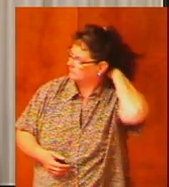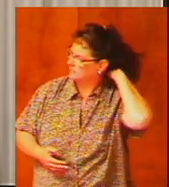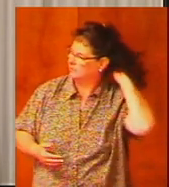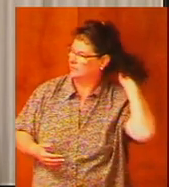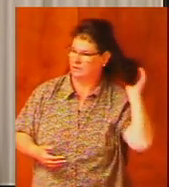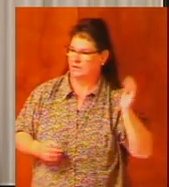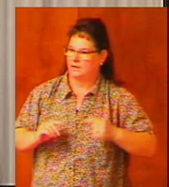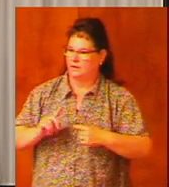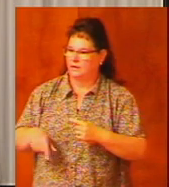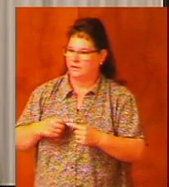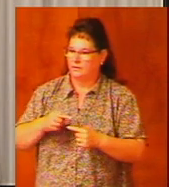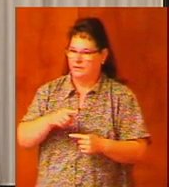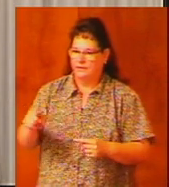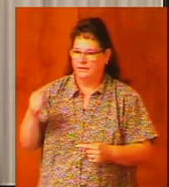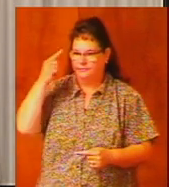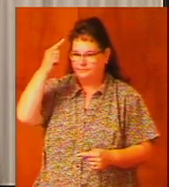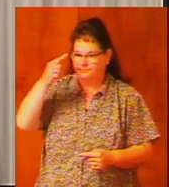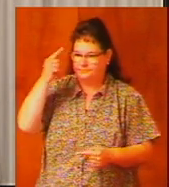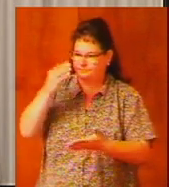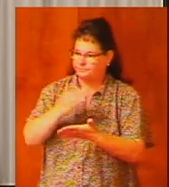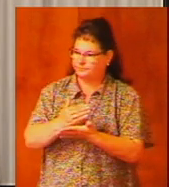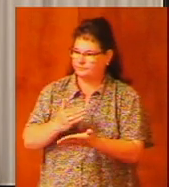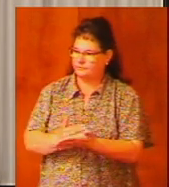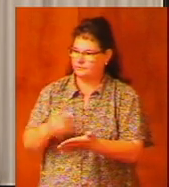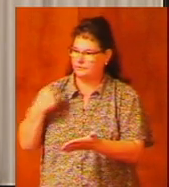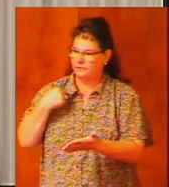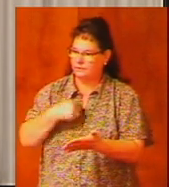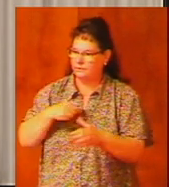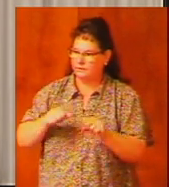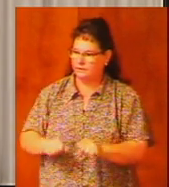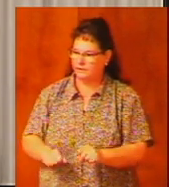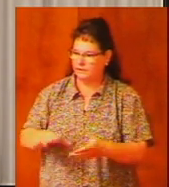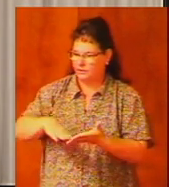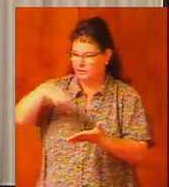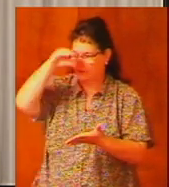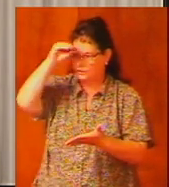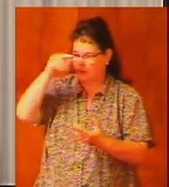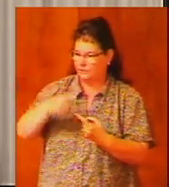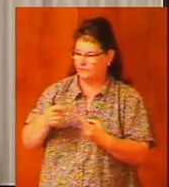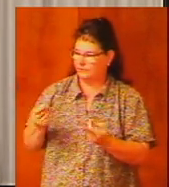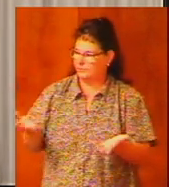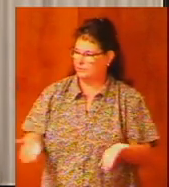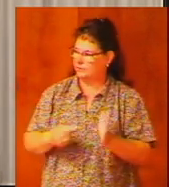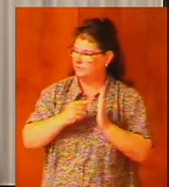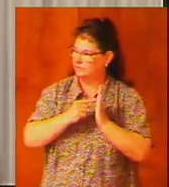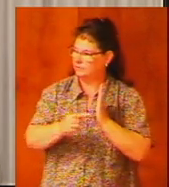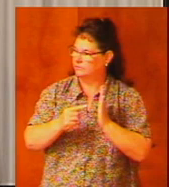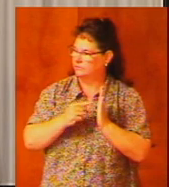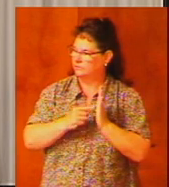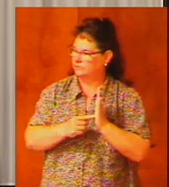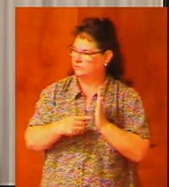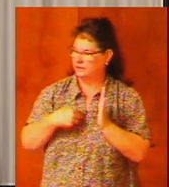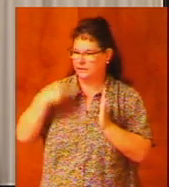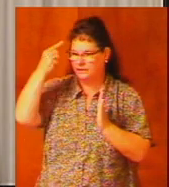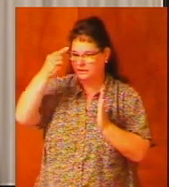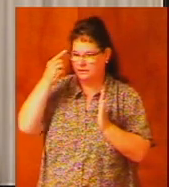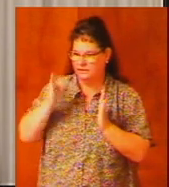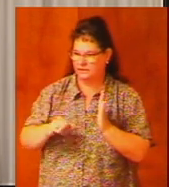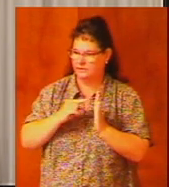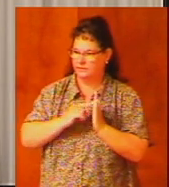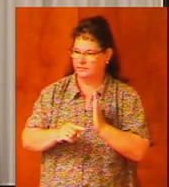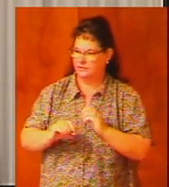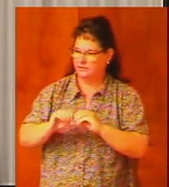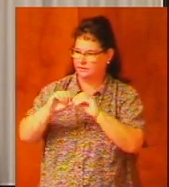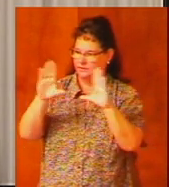As you think about the lessons that we can learn from this passage, I think this passage